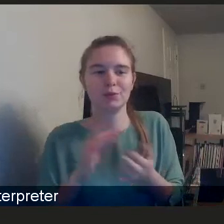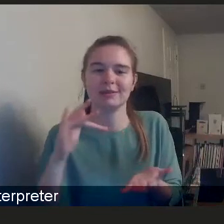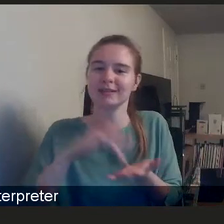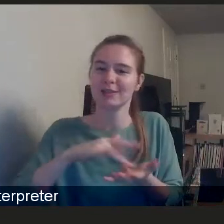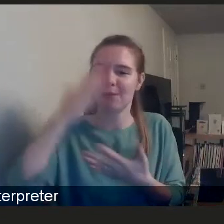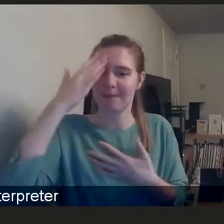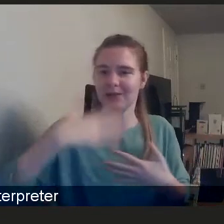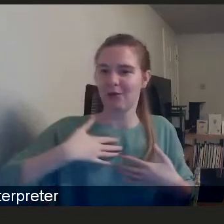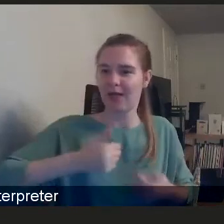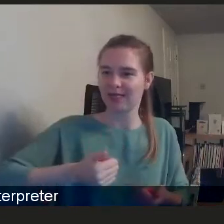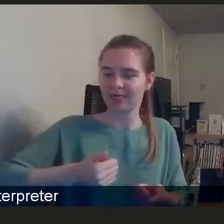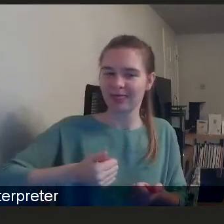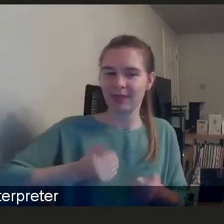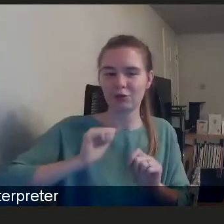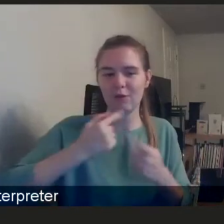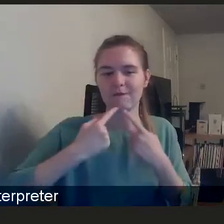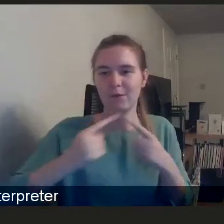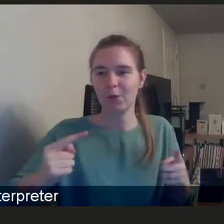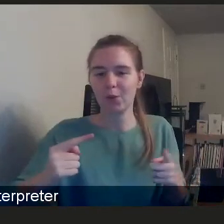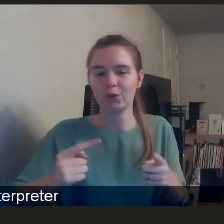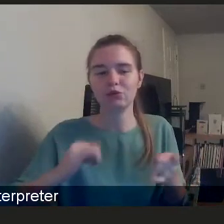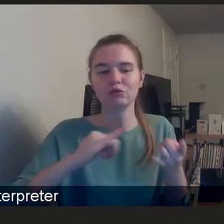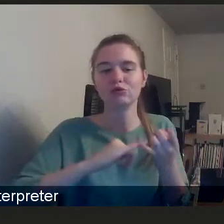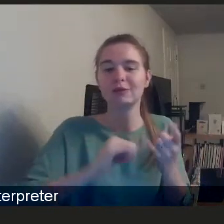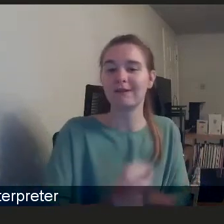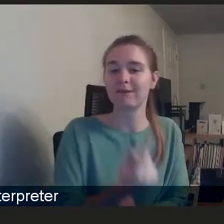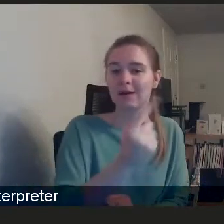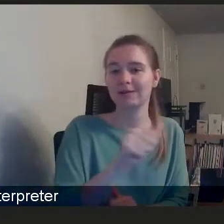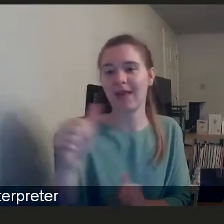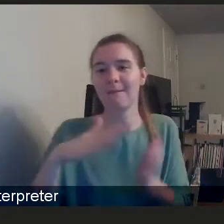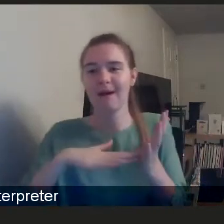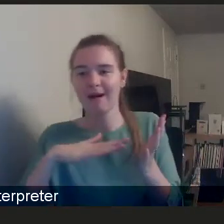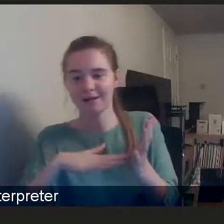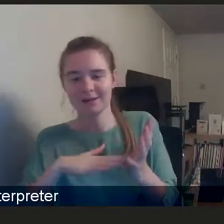health. Shuti, we'll, come to you first and then I'll come to Mark.